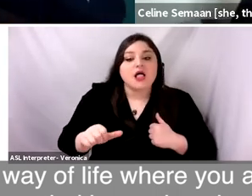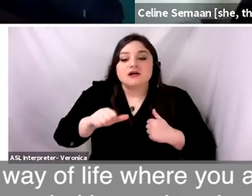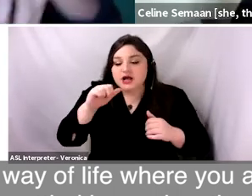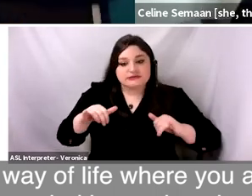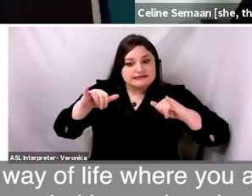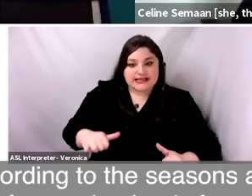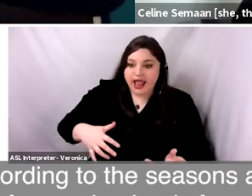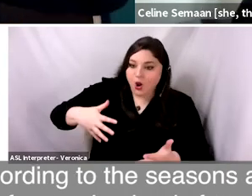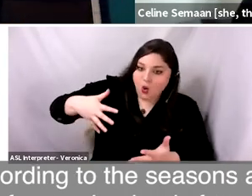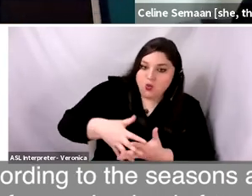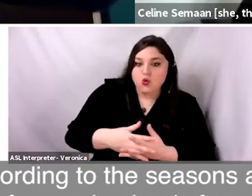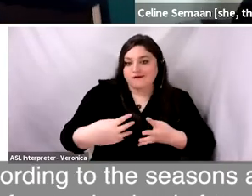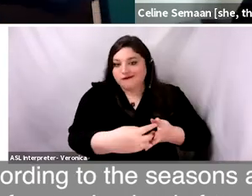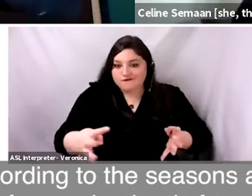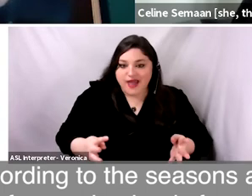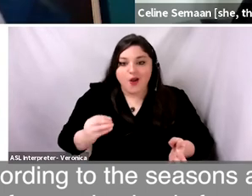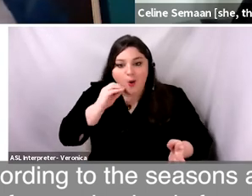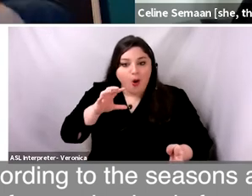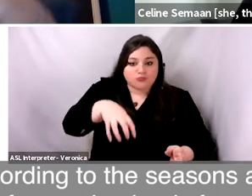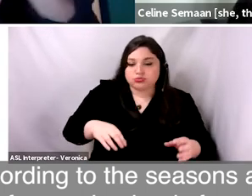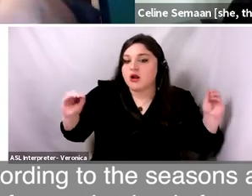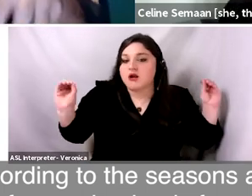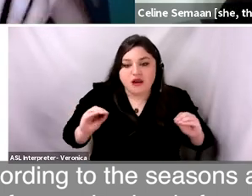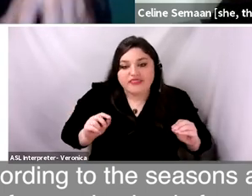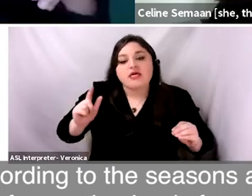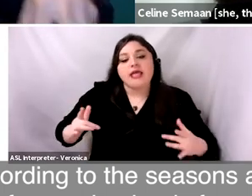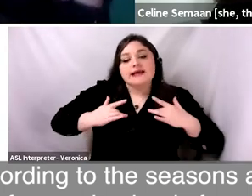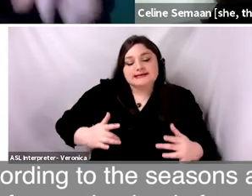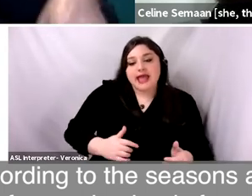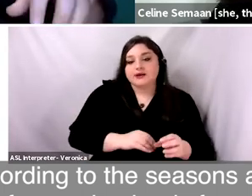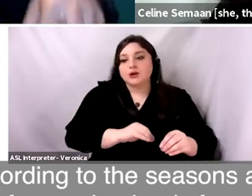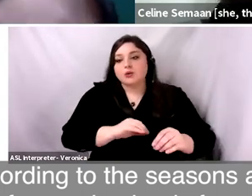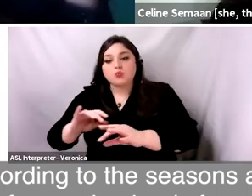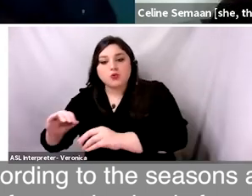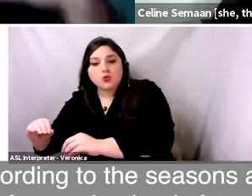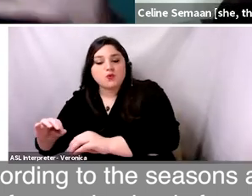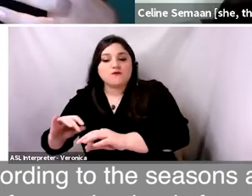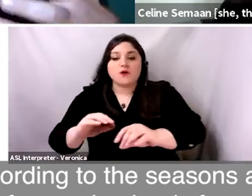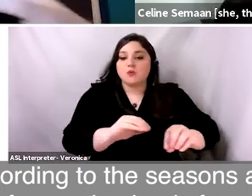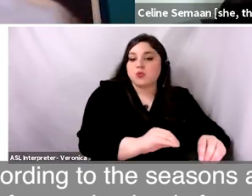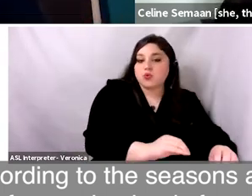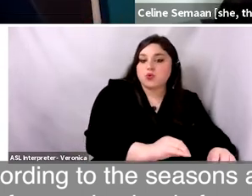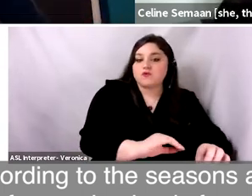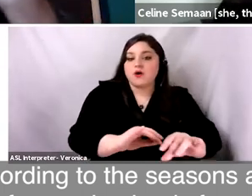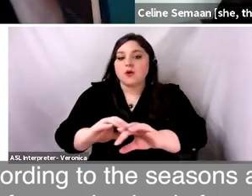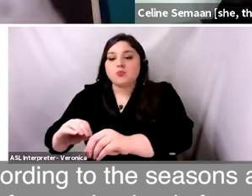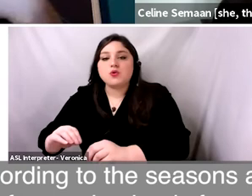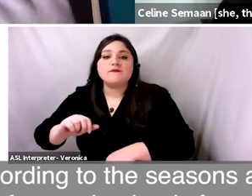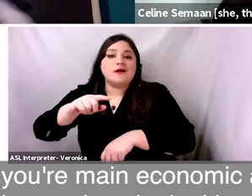one location, but you move according to the seasons and you are looking for grazing lands for